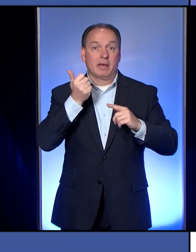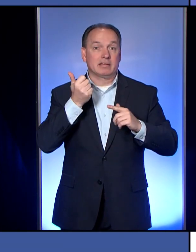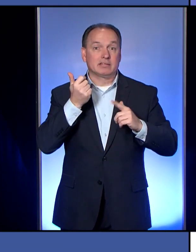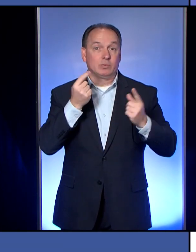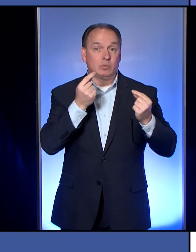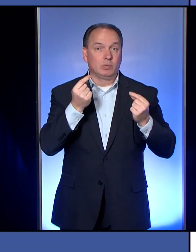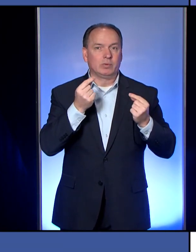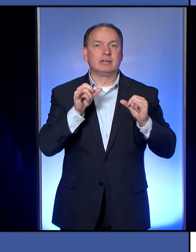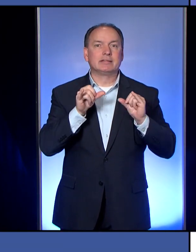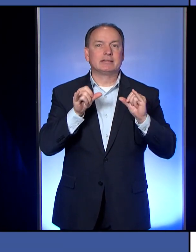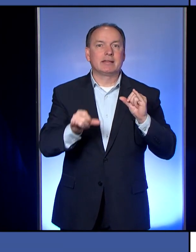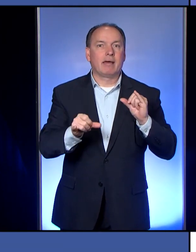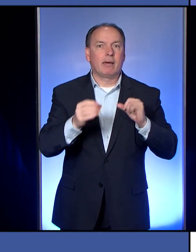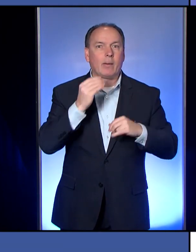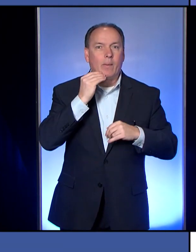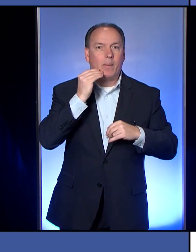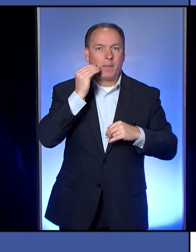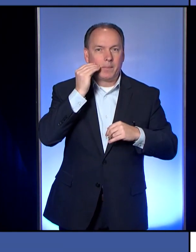home.